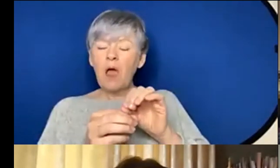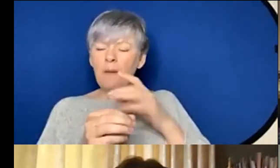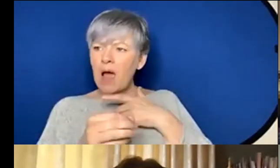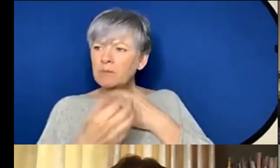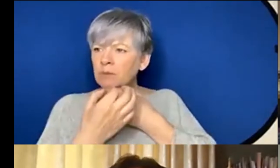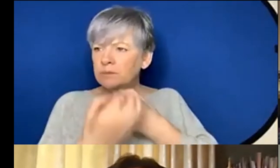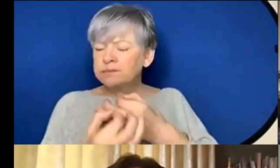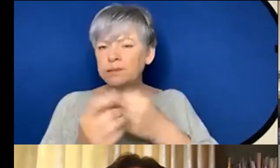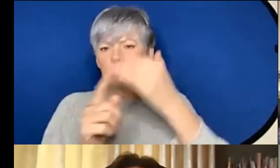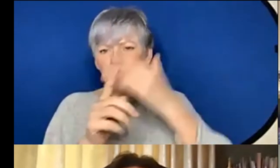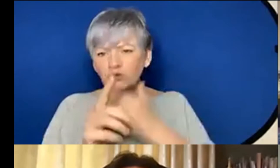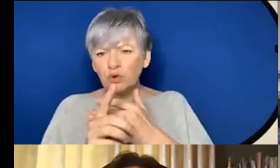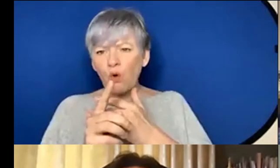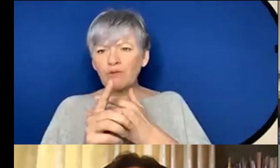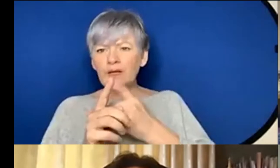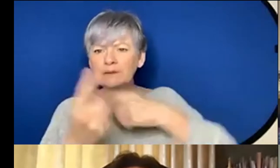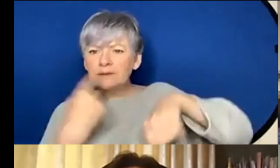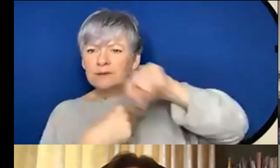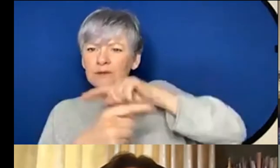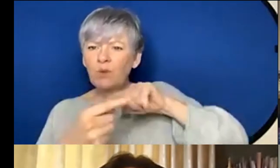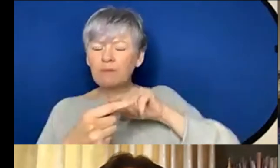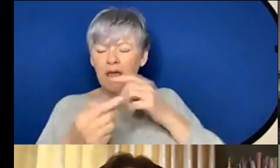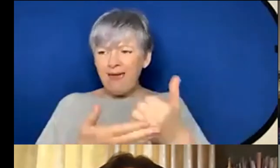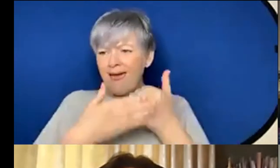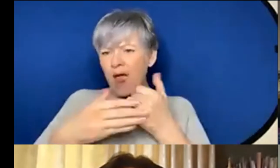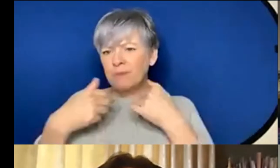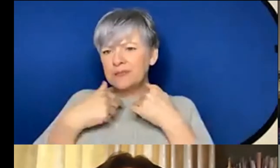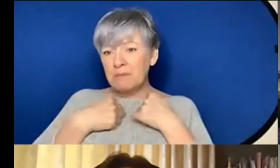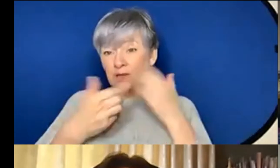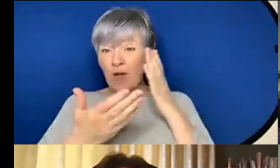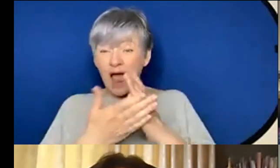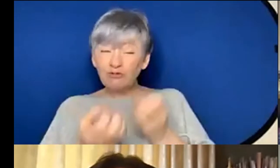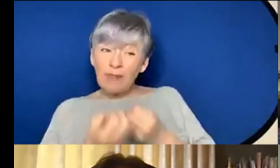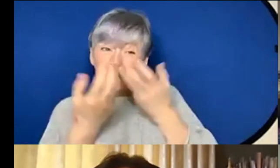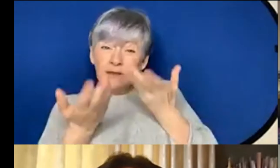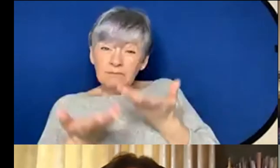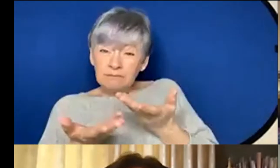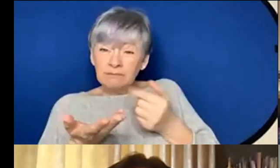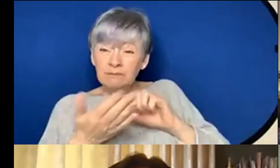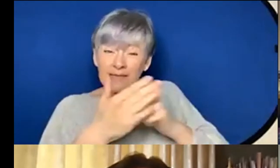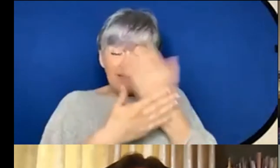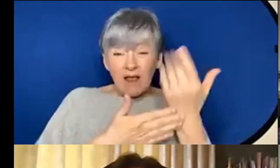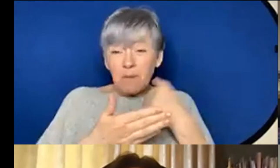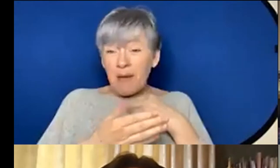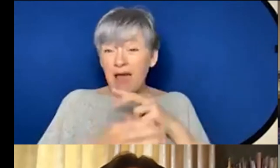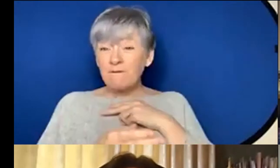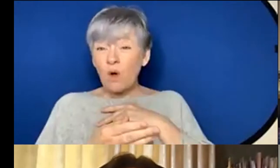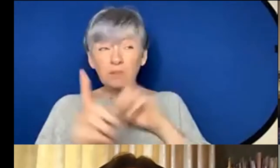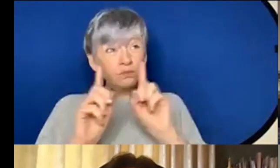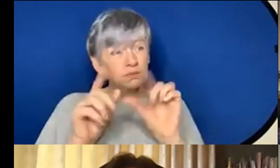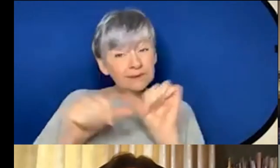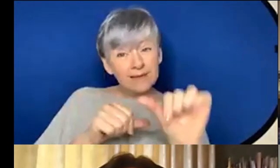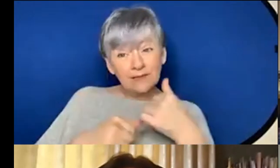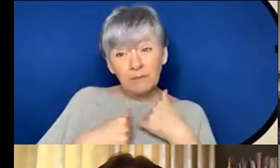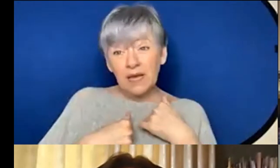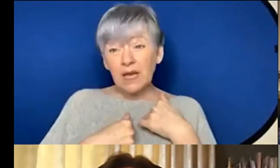how they actually put together and it sort of helps me it helps me to actually develop my voice as composers see where can I go maybe they're not